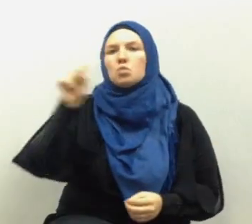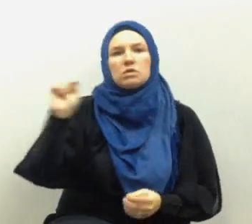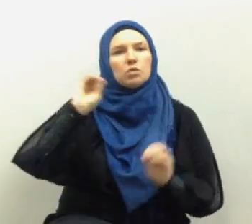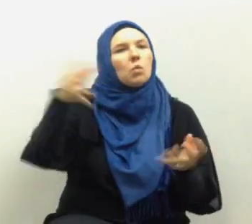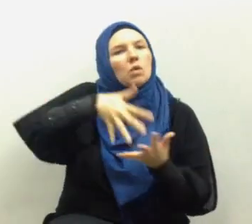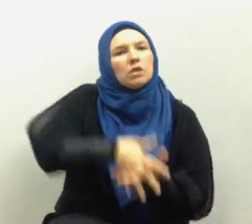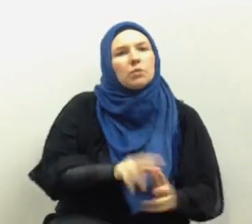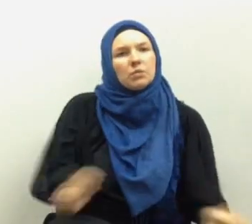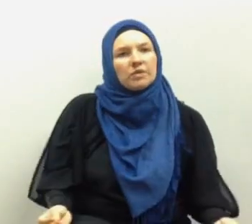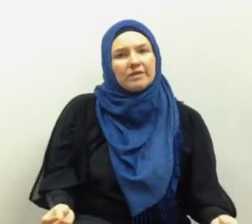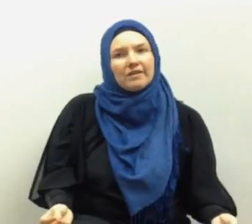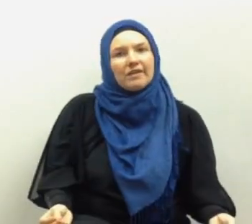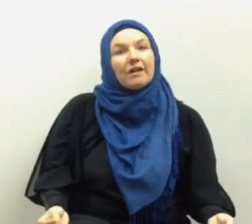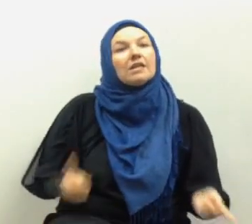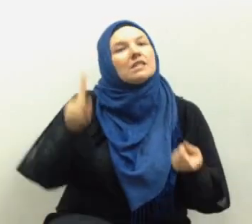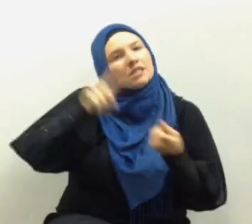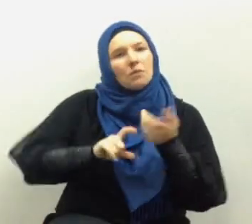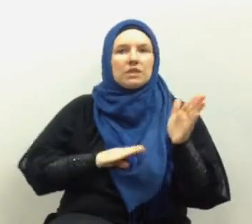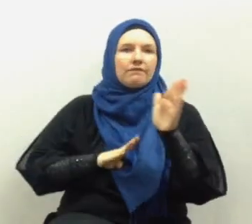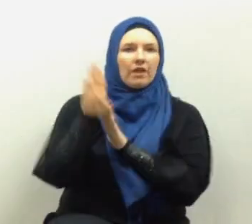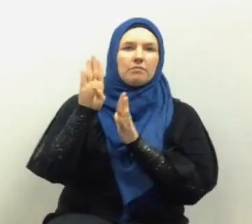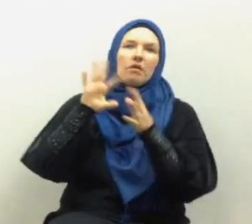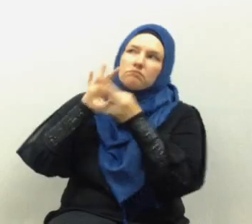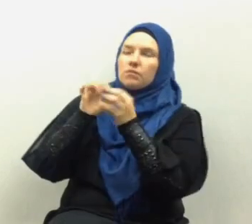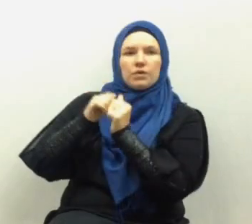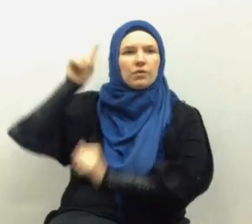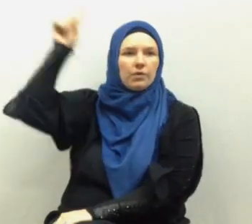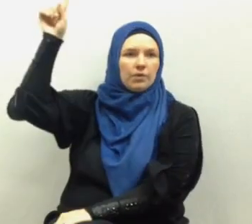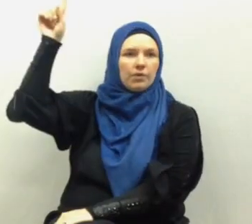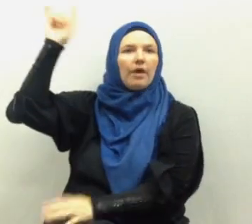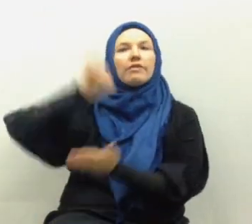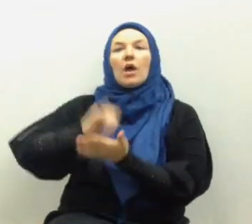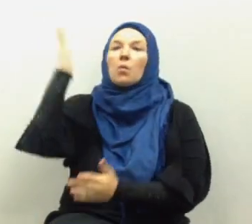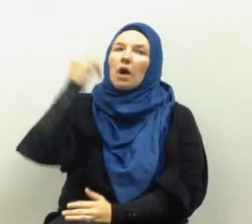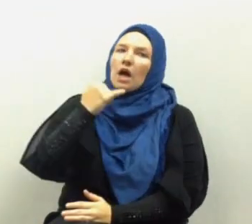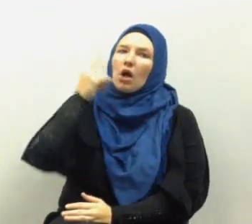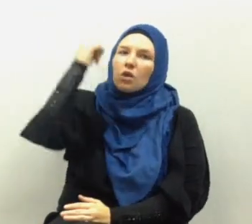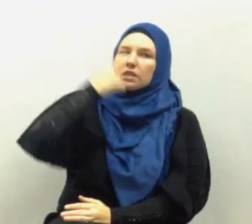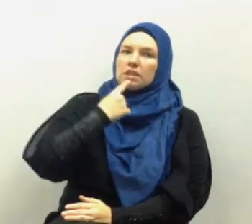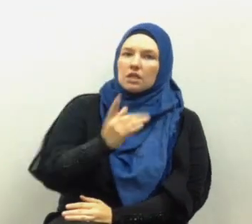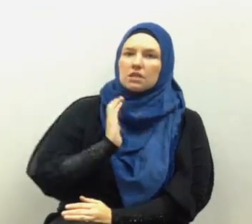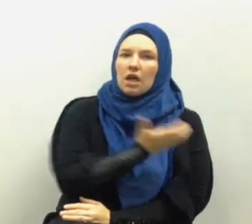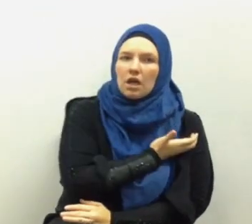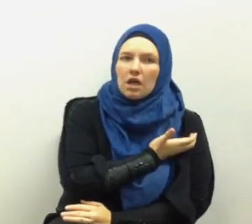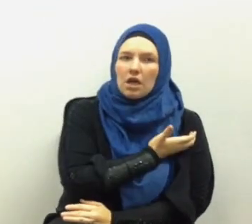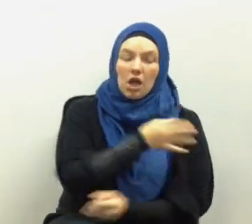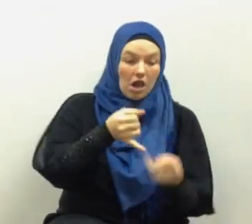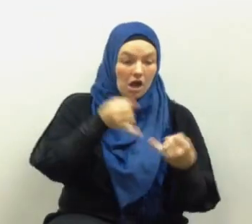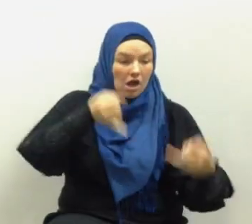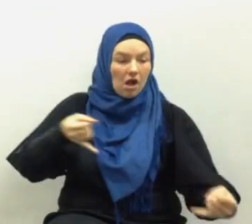that connection firmly and that's why Allah tells us hold on